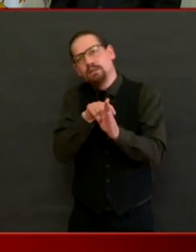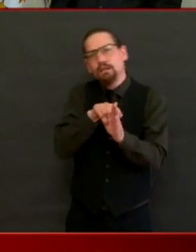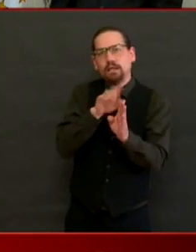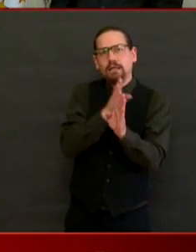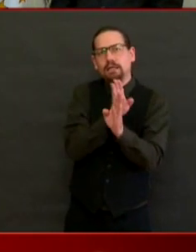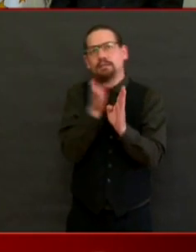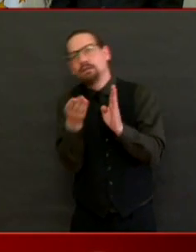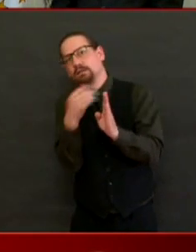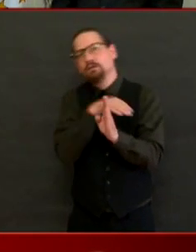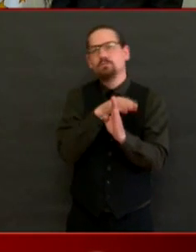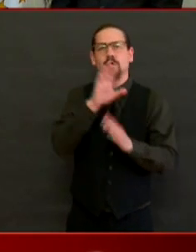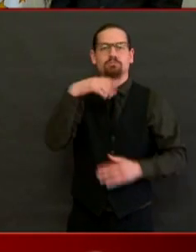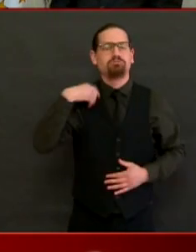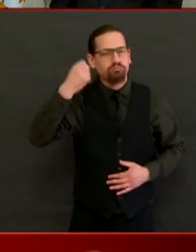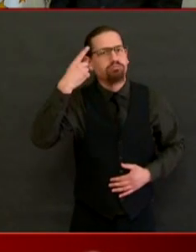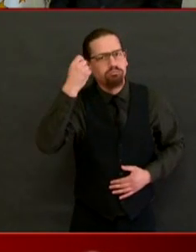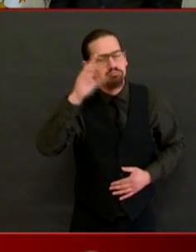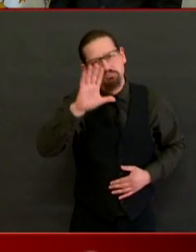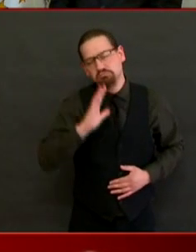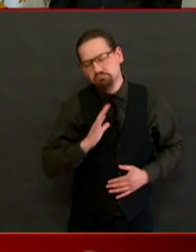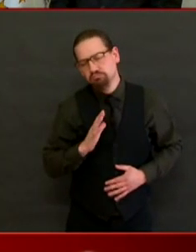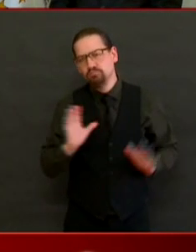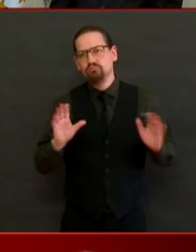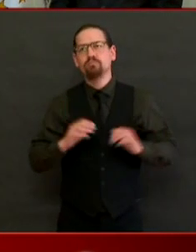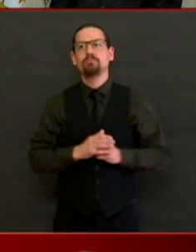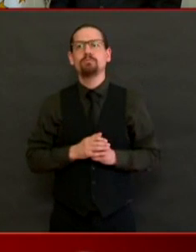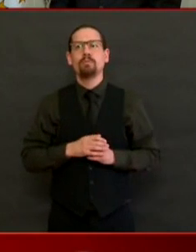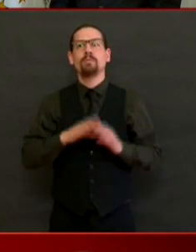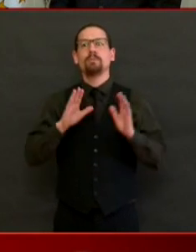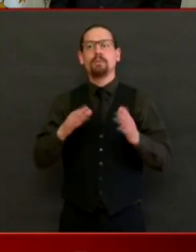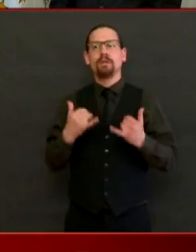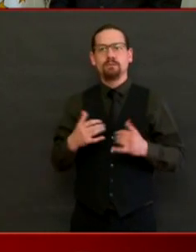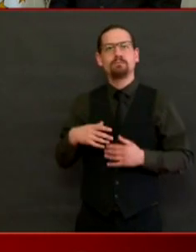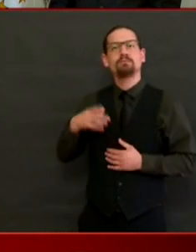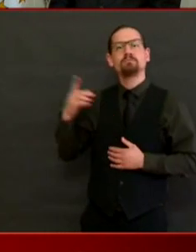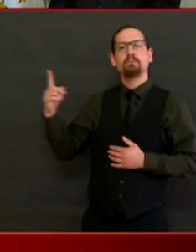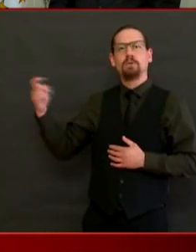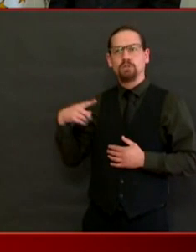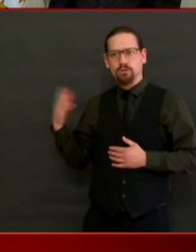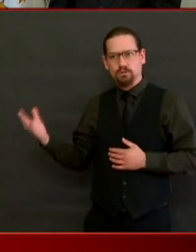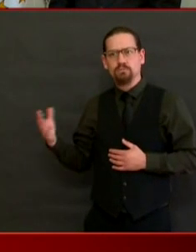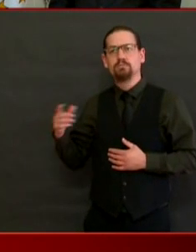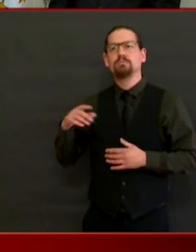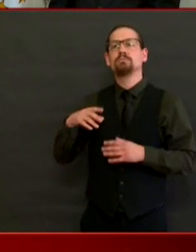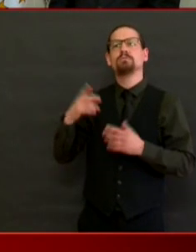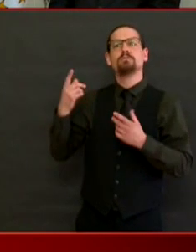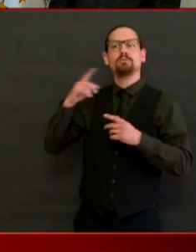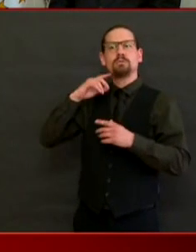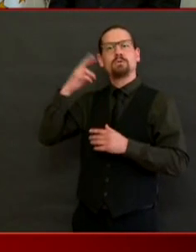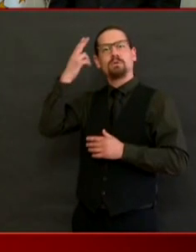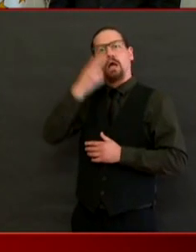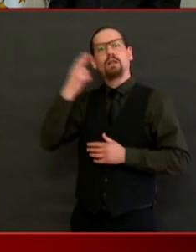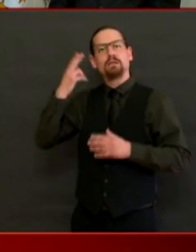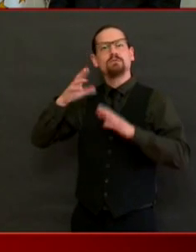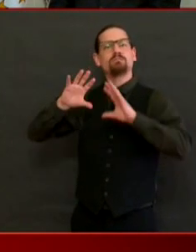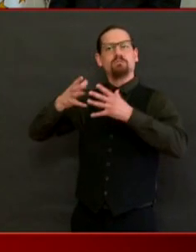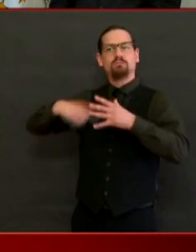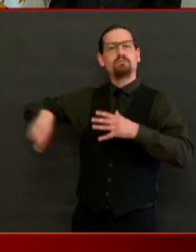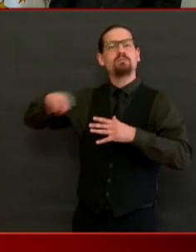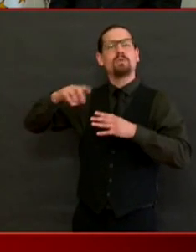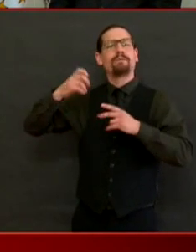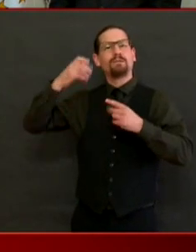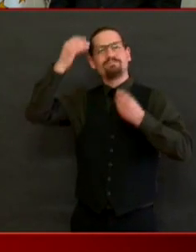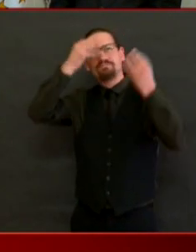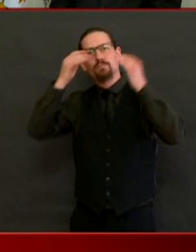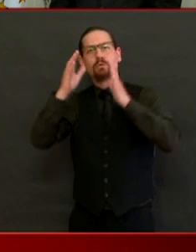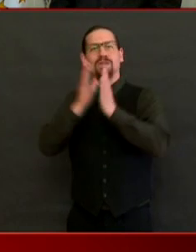safety youth group, is asking that you close gun stores and declare them non-essential in response to what they call an alarming increase